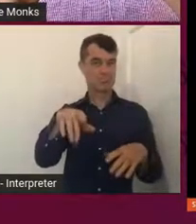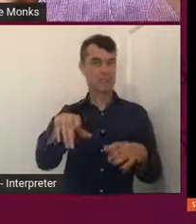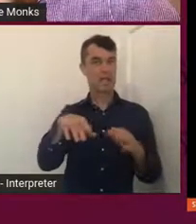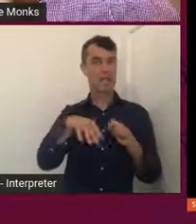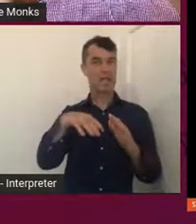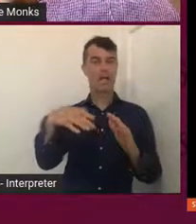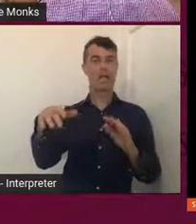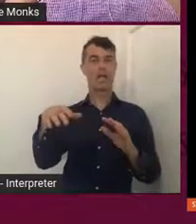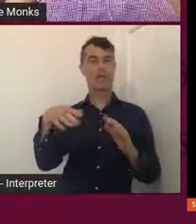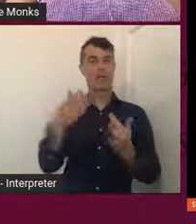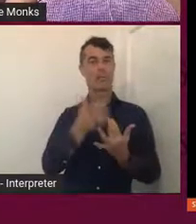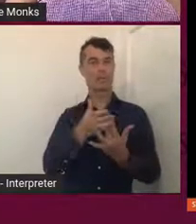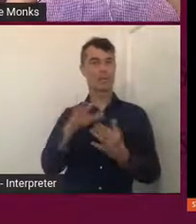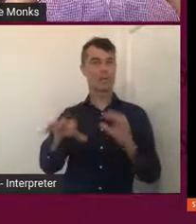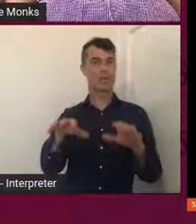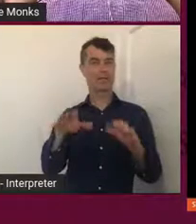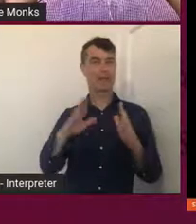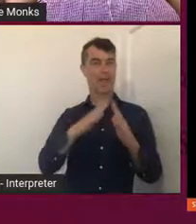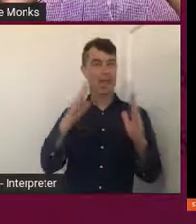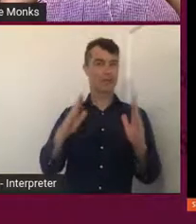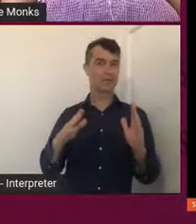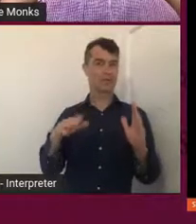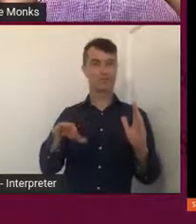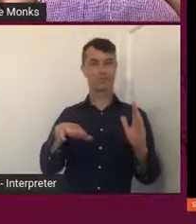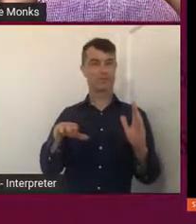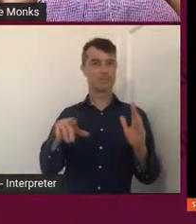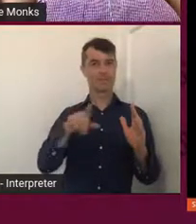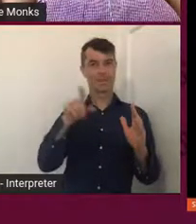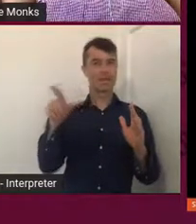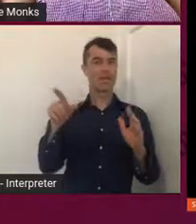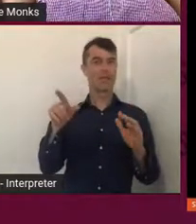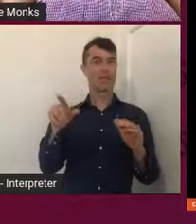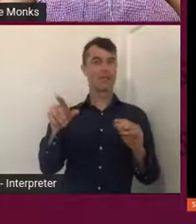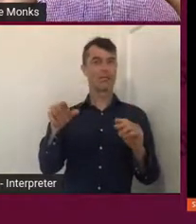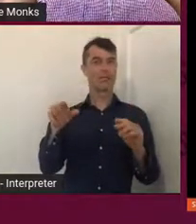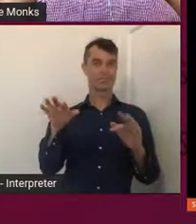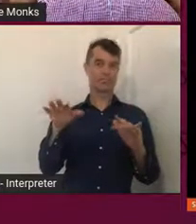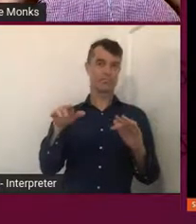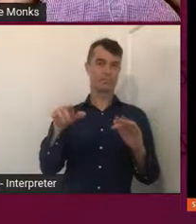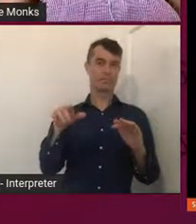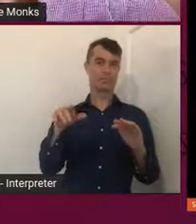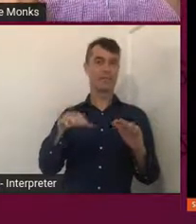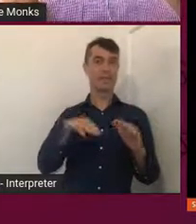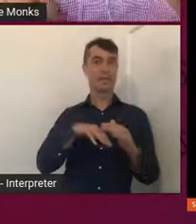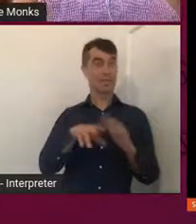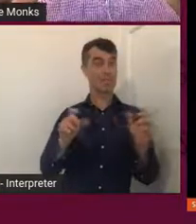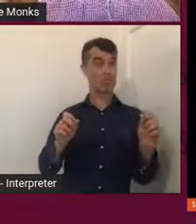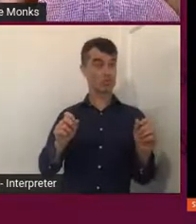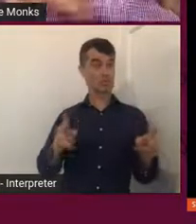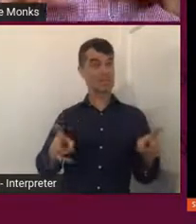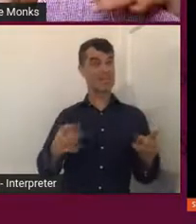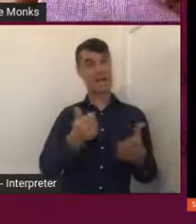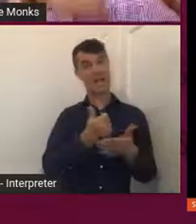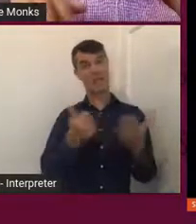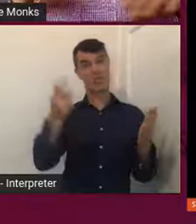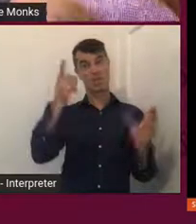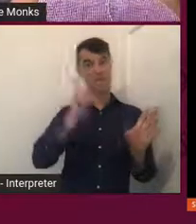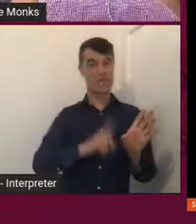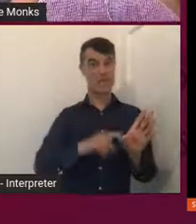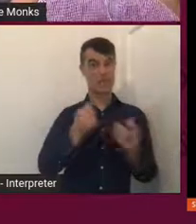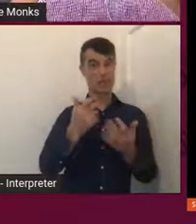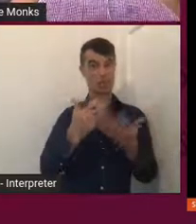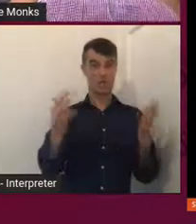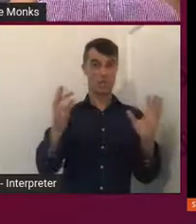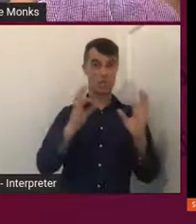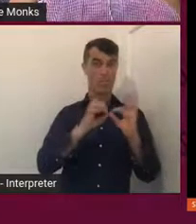between the houses over there in between, in the streets. And every year they used to have huge bonfires